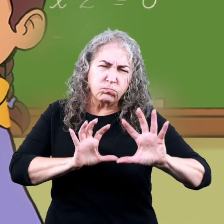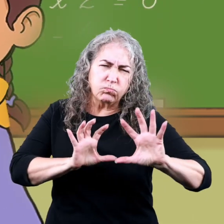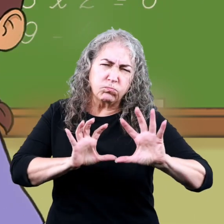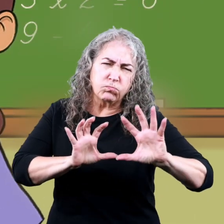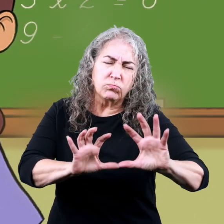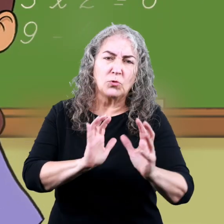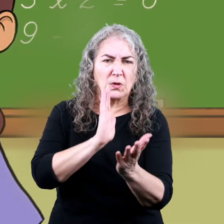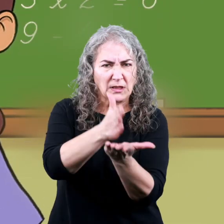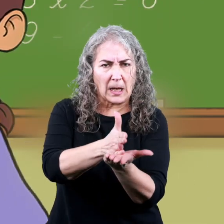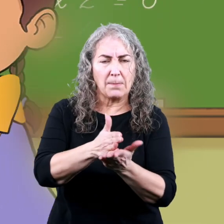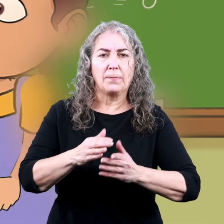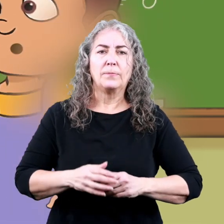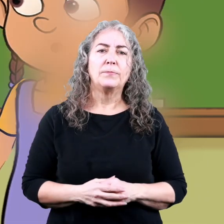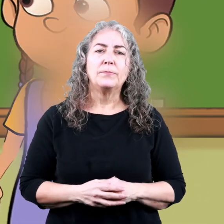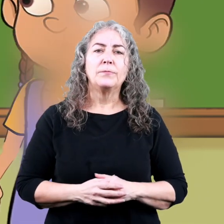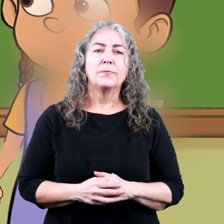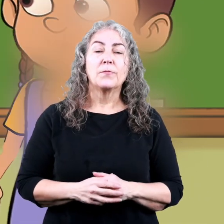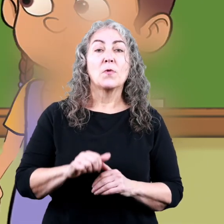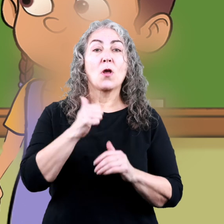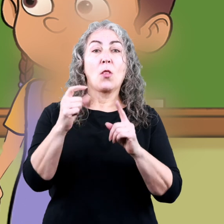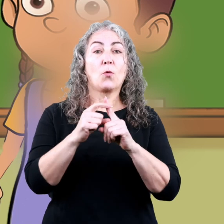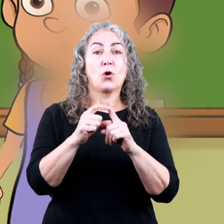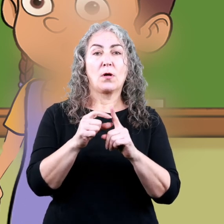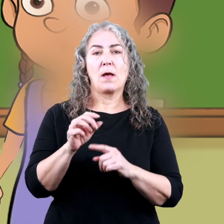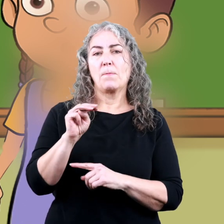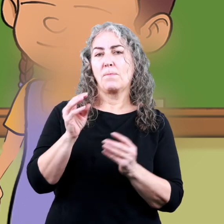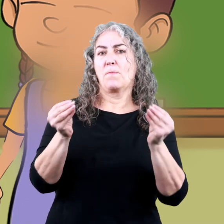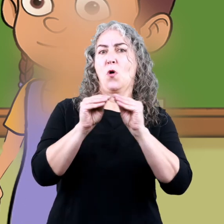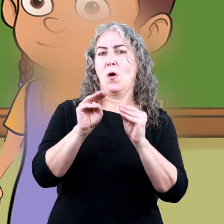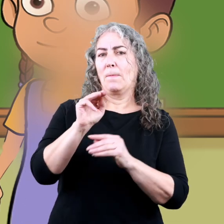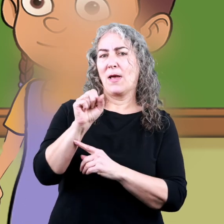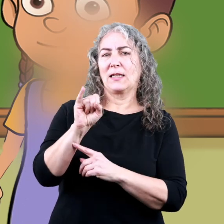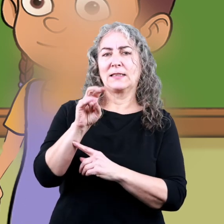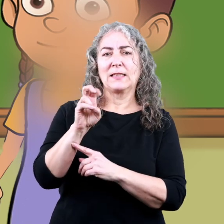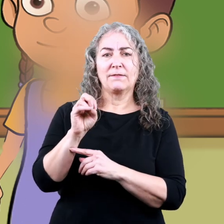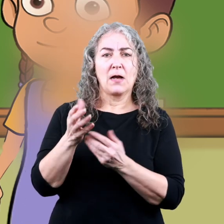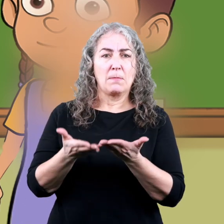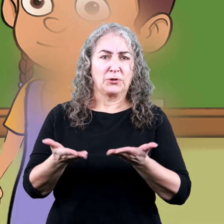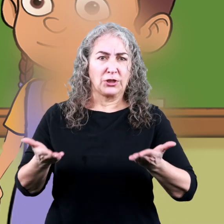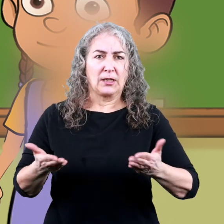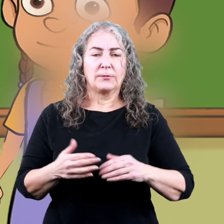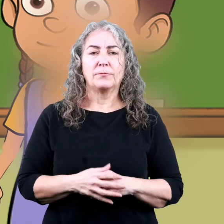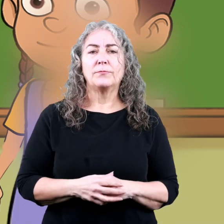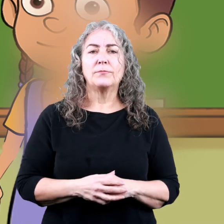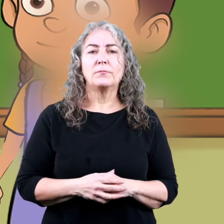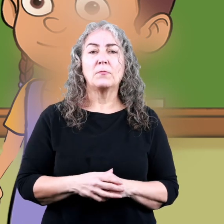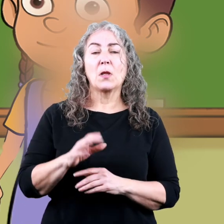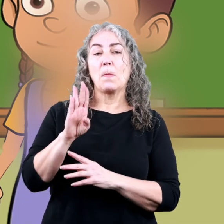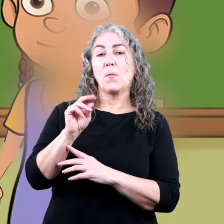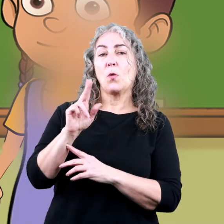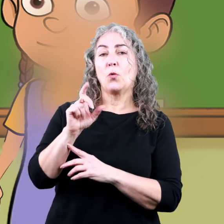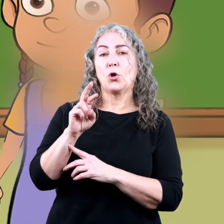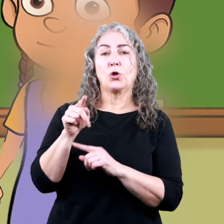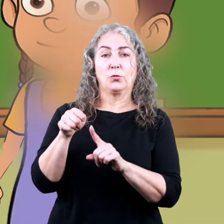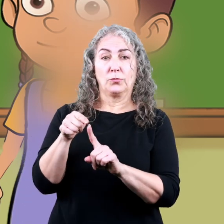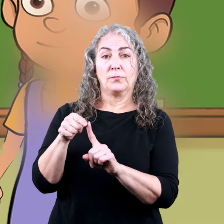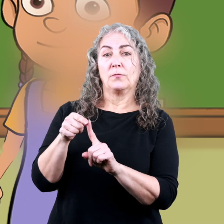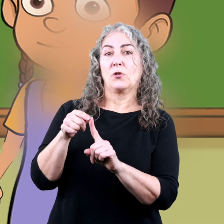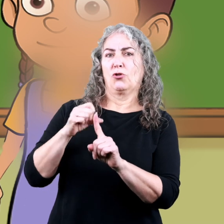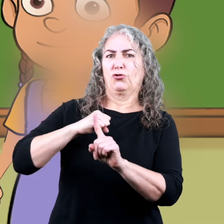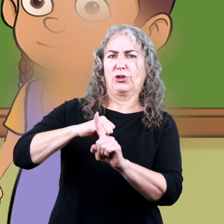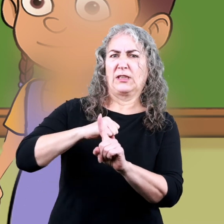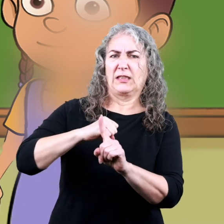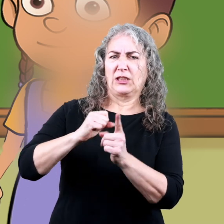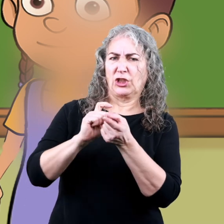or stop them. In other words, a more massive object like a boulder has a greater tendency